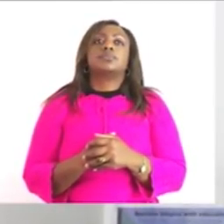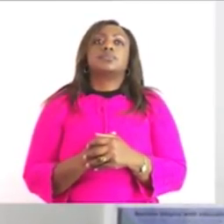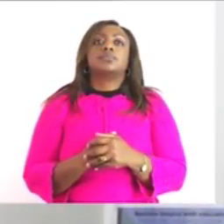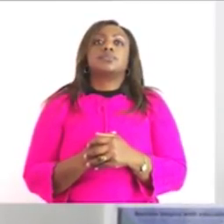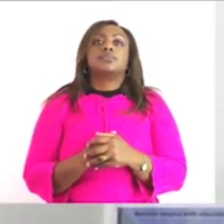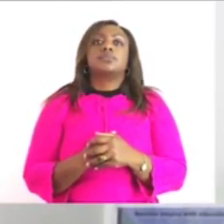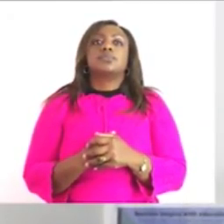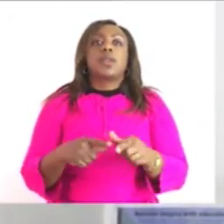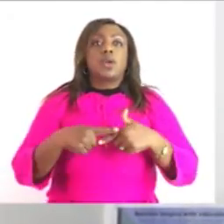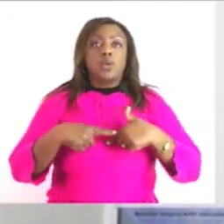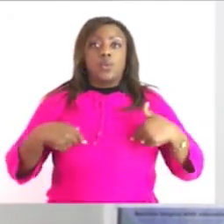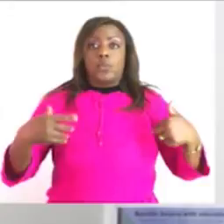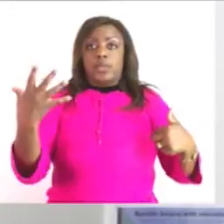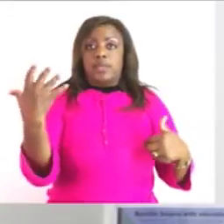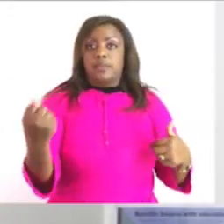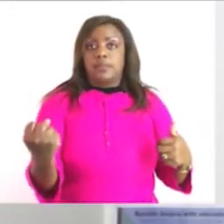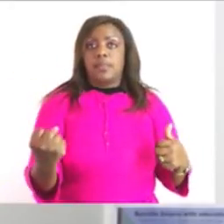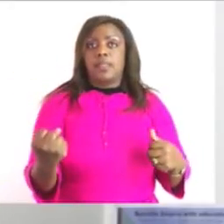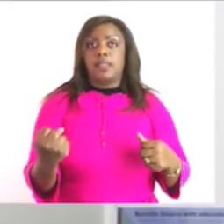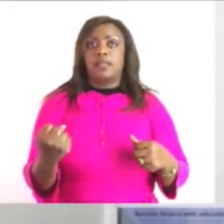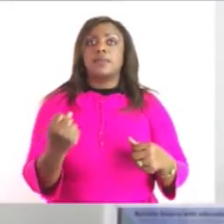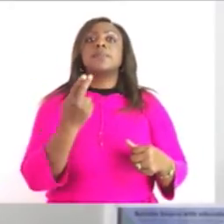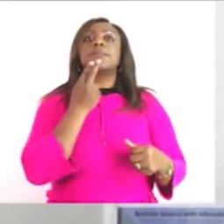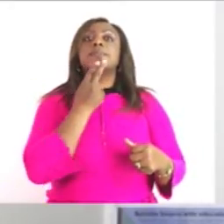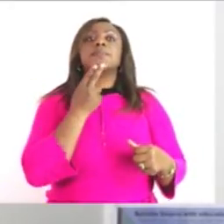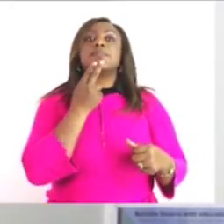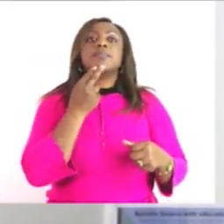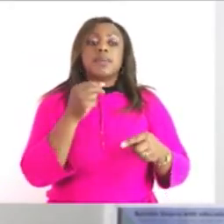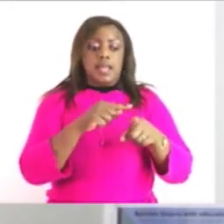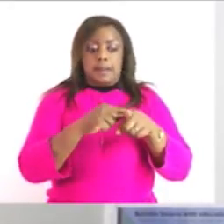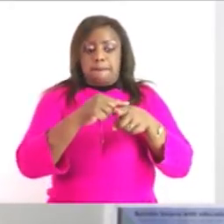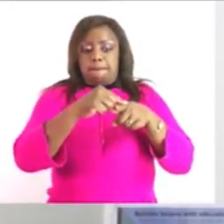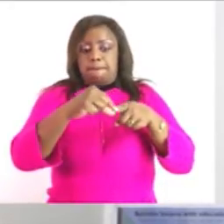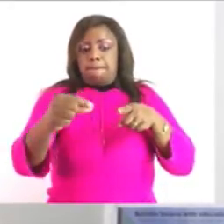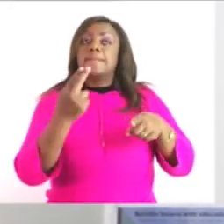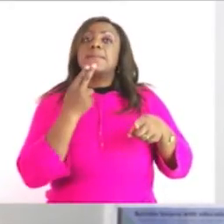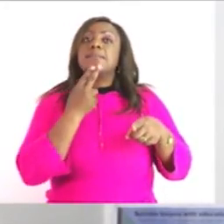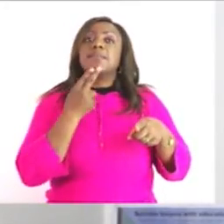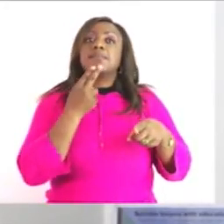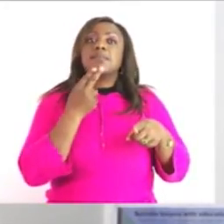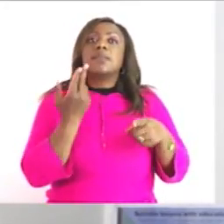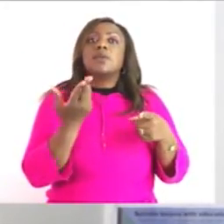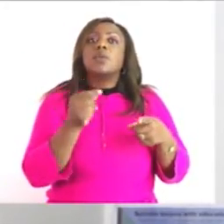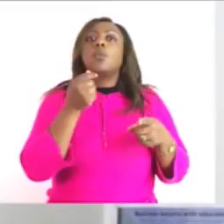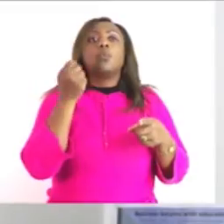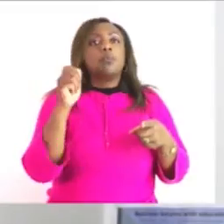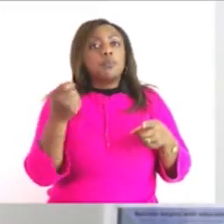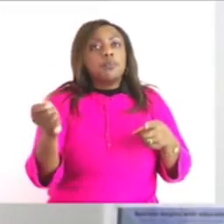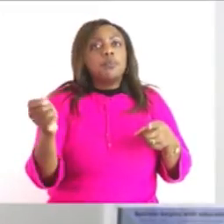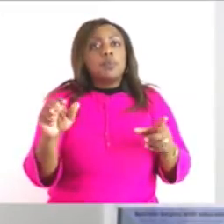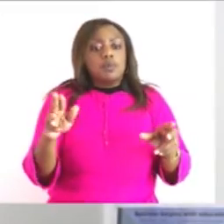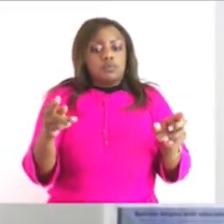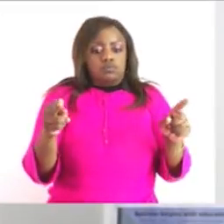we will have to measure the length of a pen so